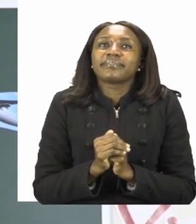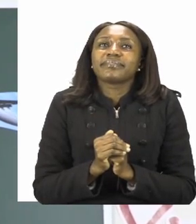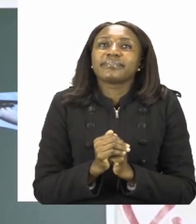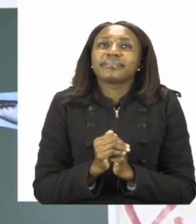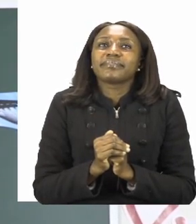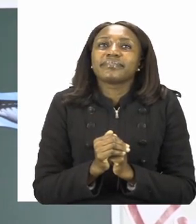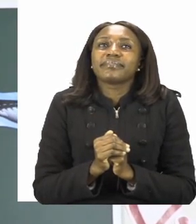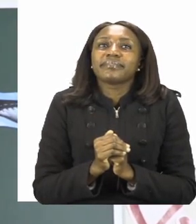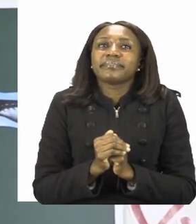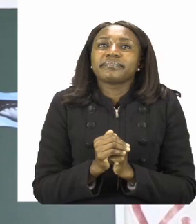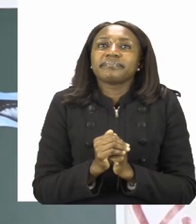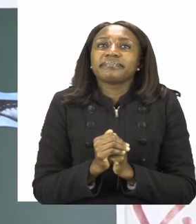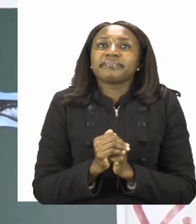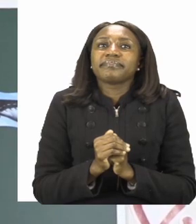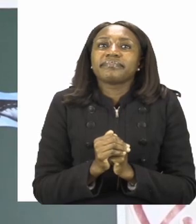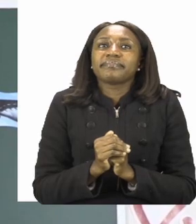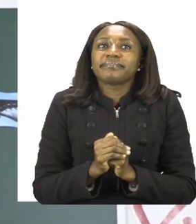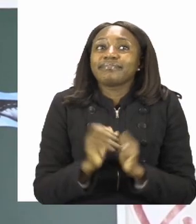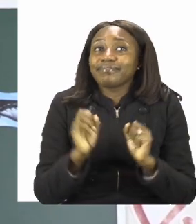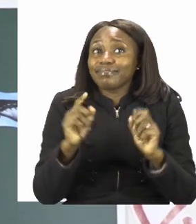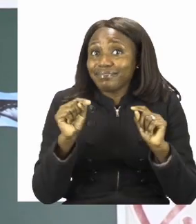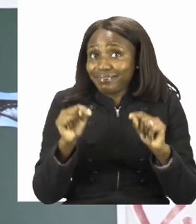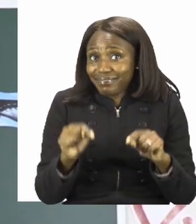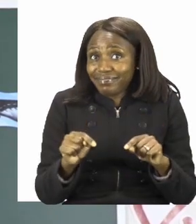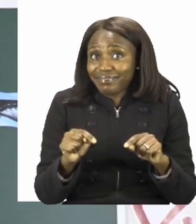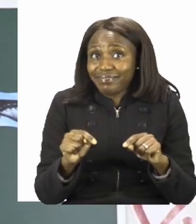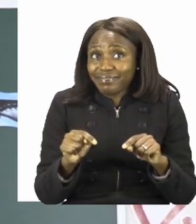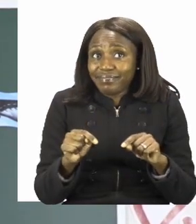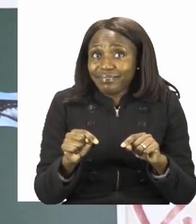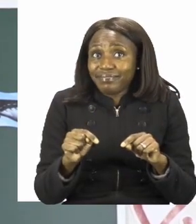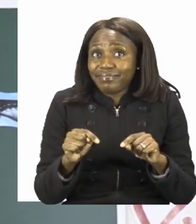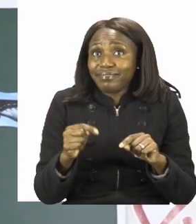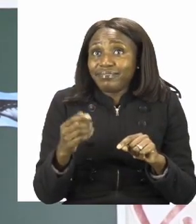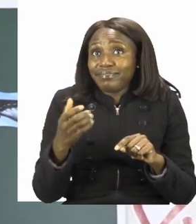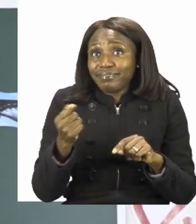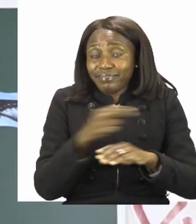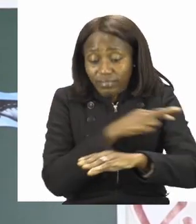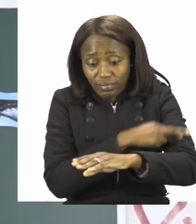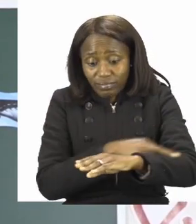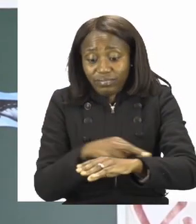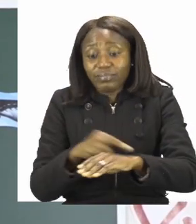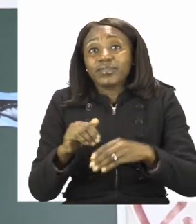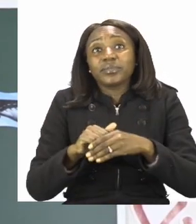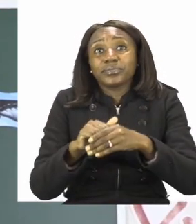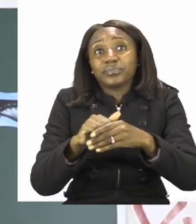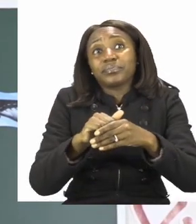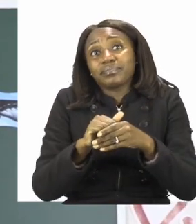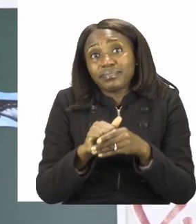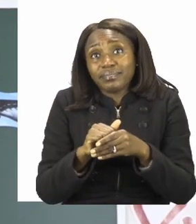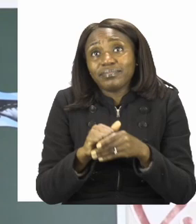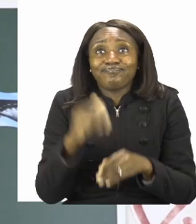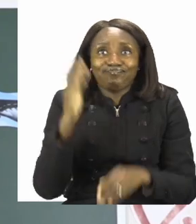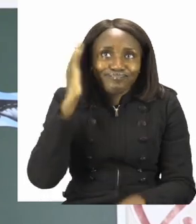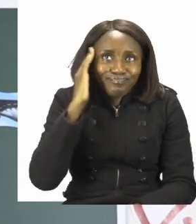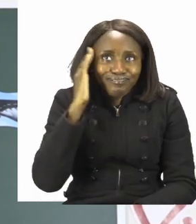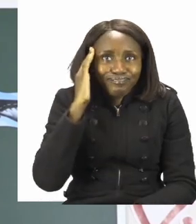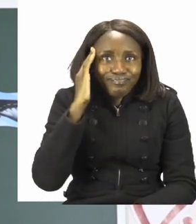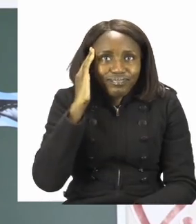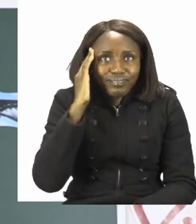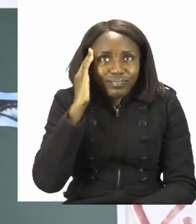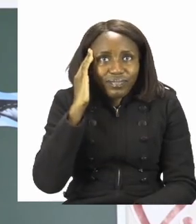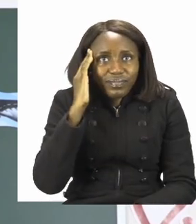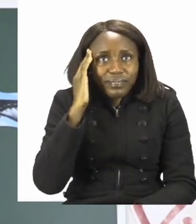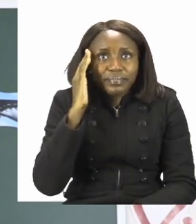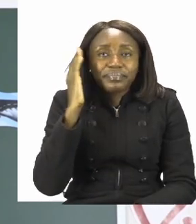in the air. Then we have what we call road transport. Those are the ones that we now know. We definitely